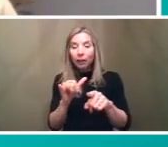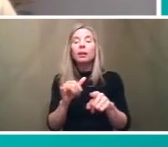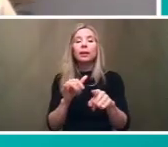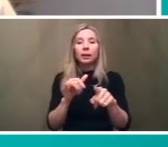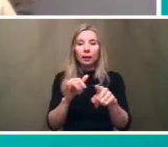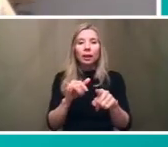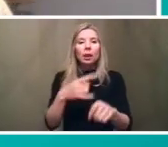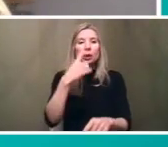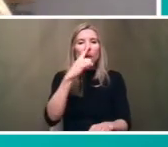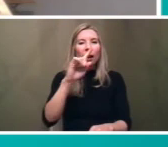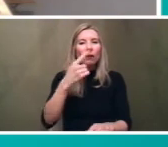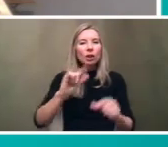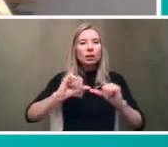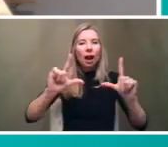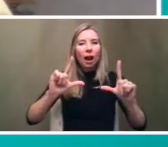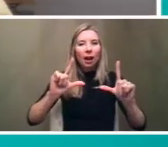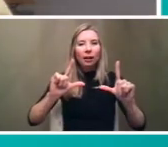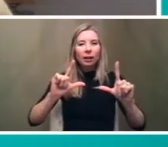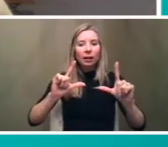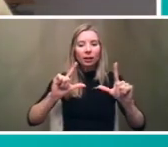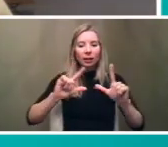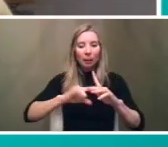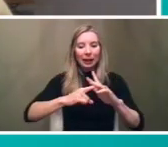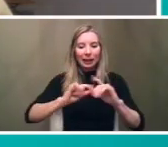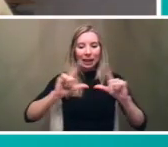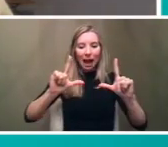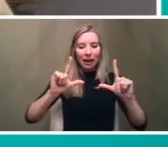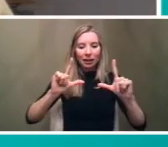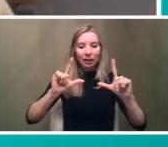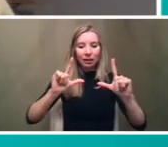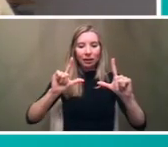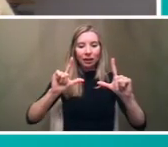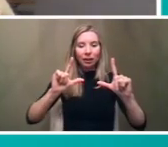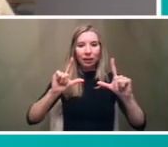bring up the first slide in the presentation the cover of the presentation that shows the bus revolution logo